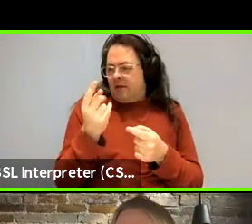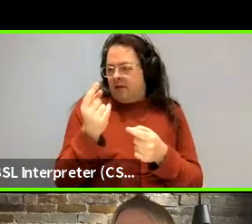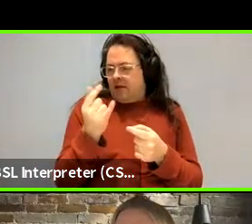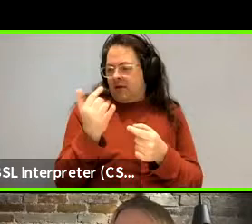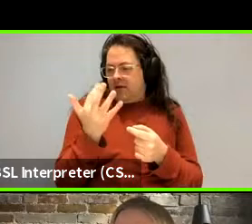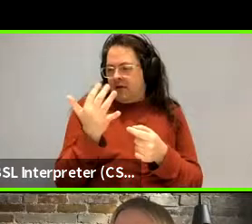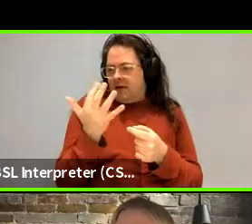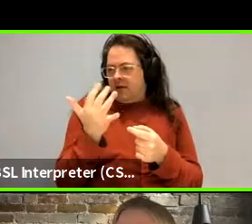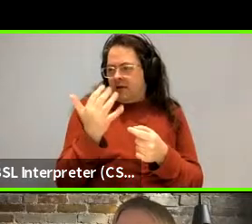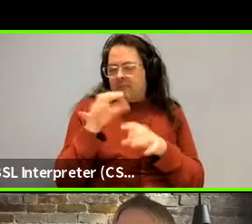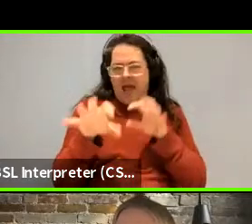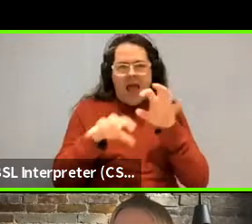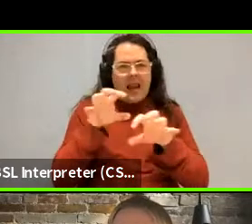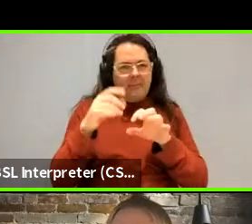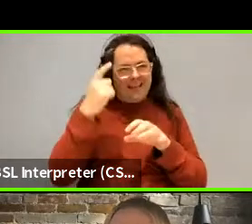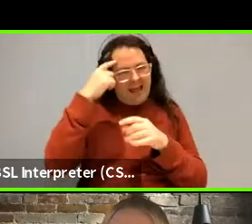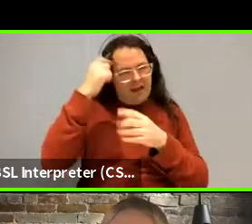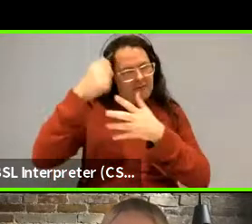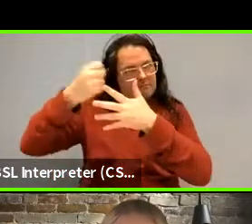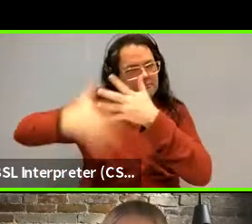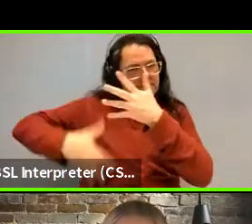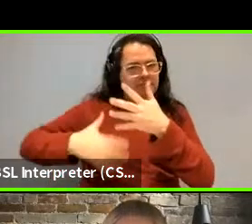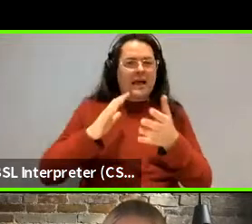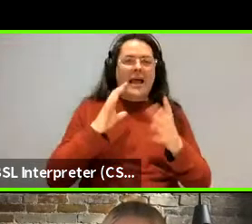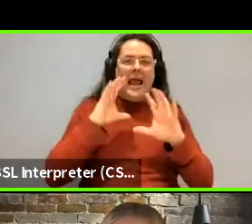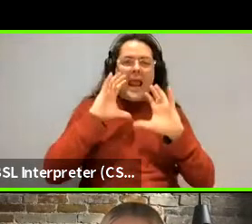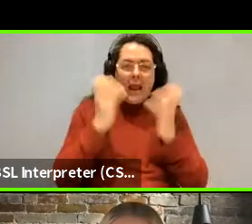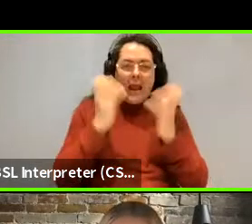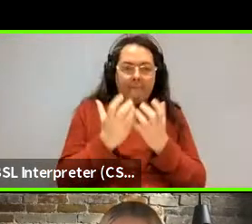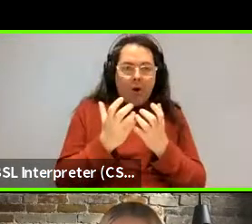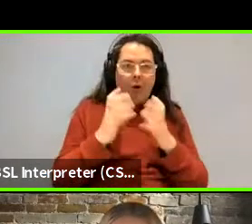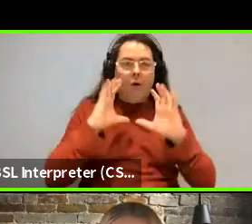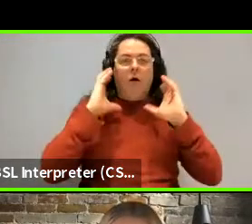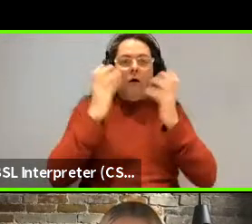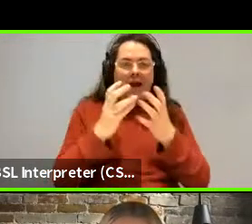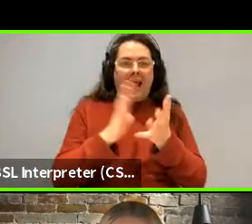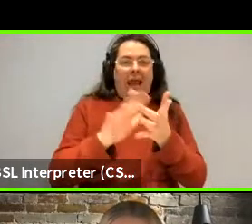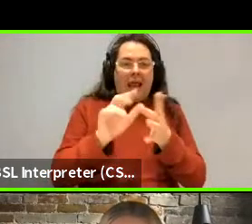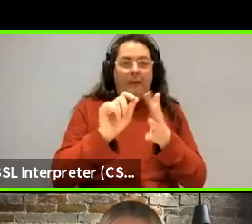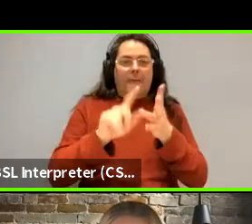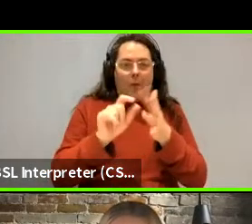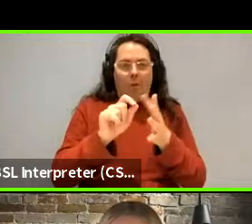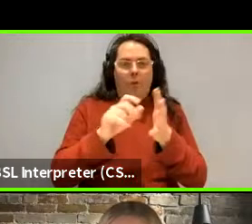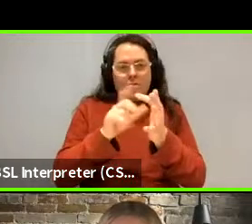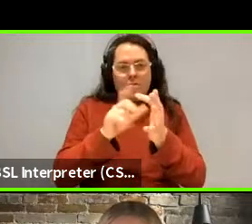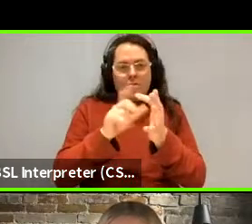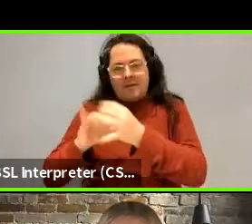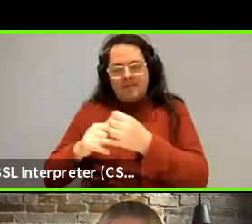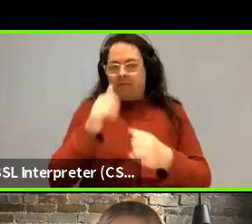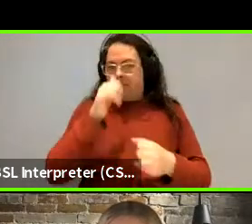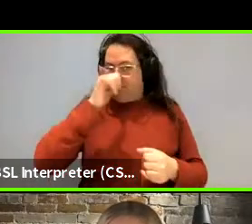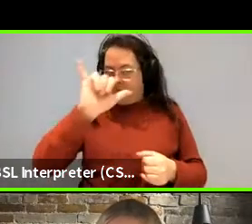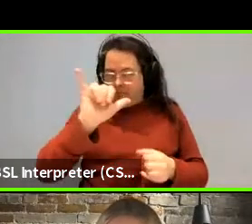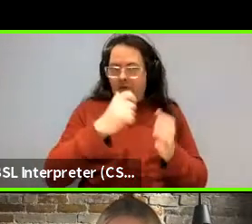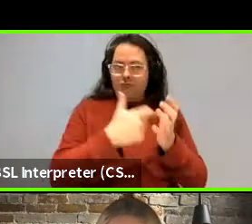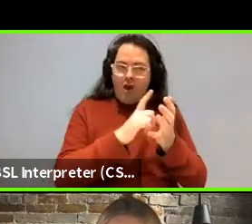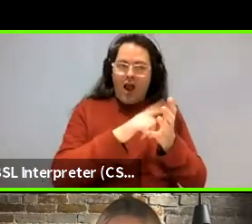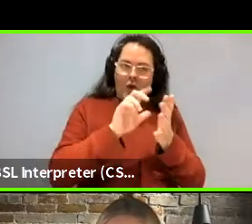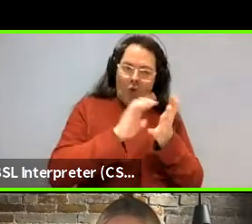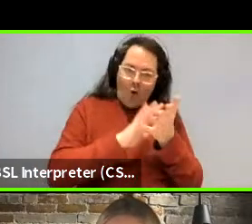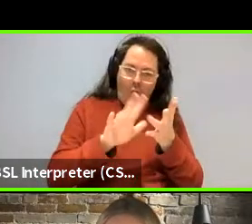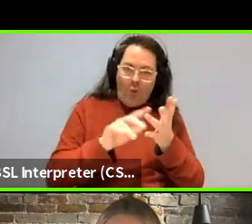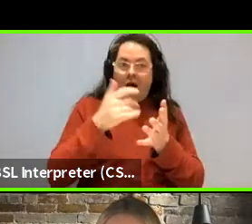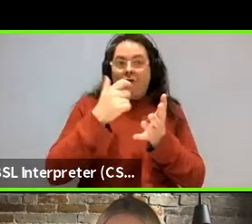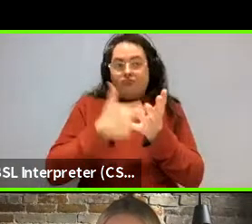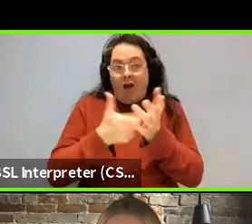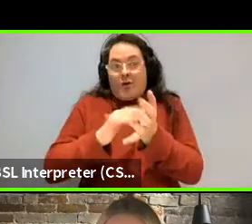I've got all the animal ones popping into my head. There's hippo and hippopotamus and rhino and rhinoceros. I don't know why there's a few of these animal ones, but there's other, a whole bunch